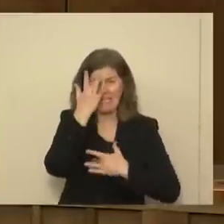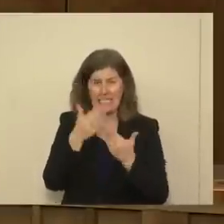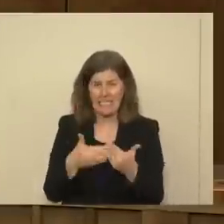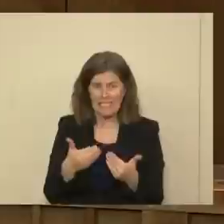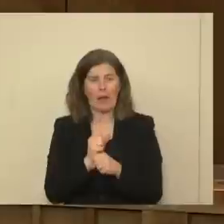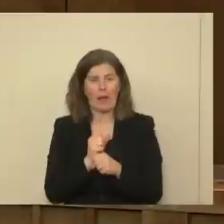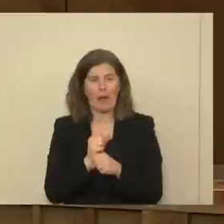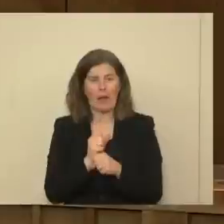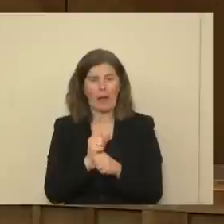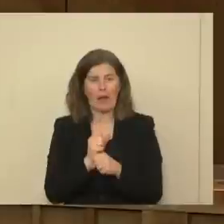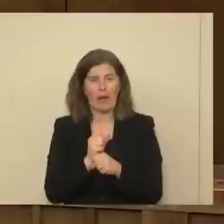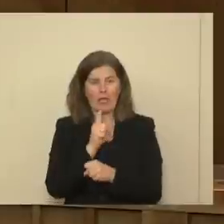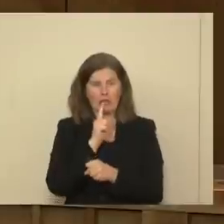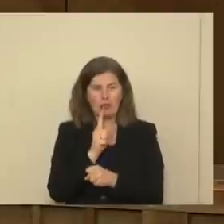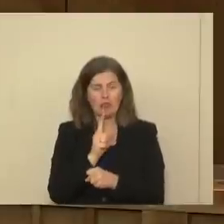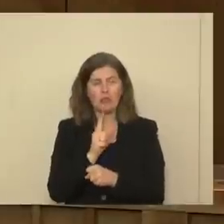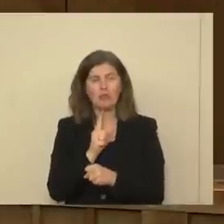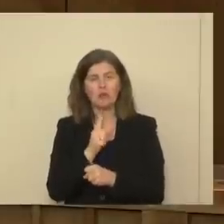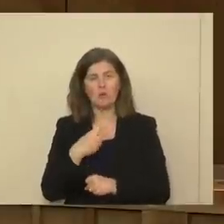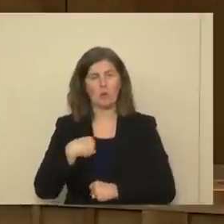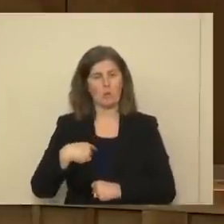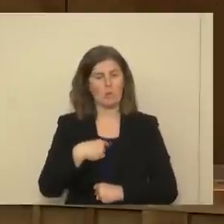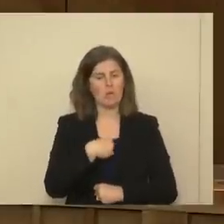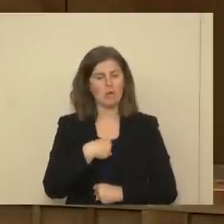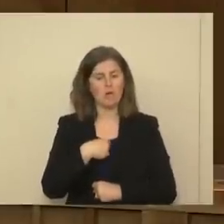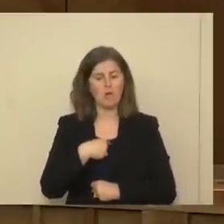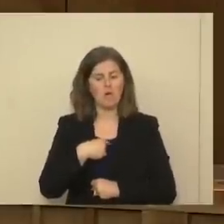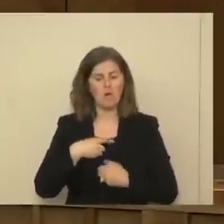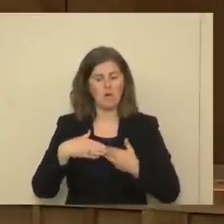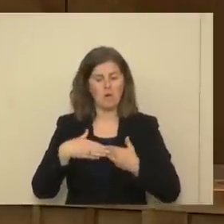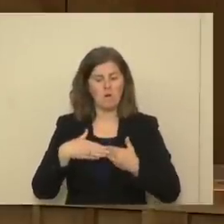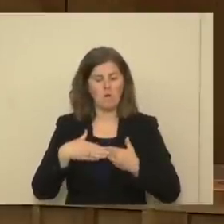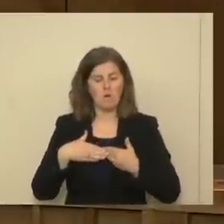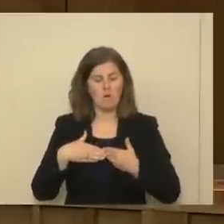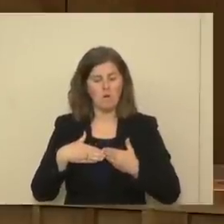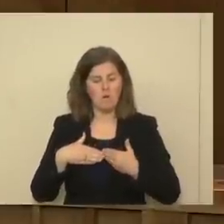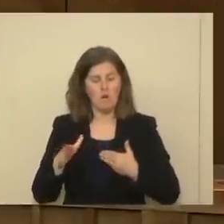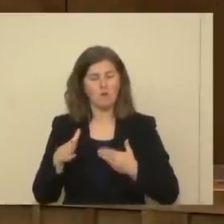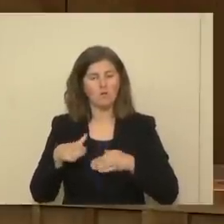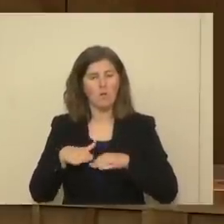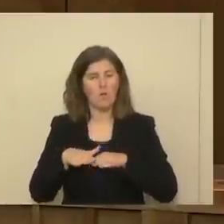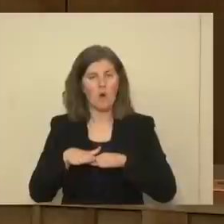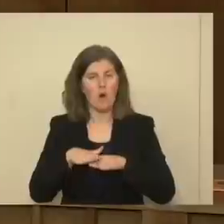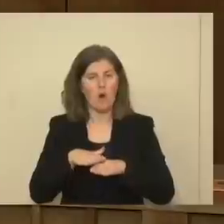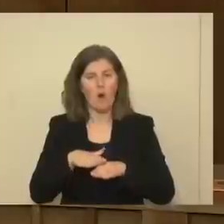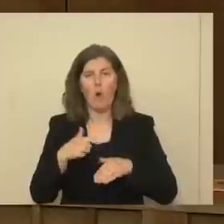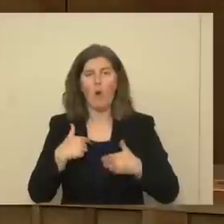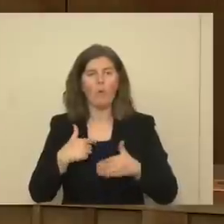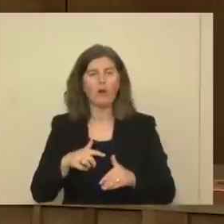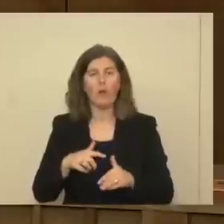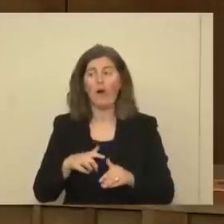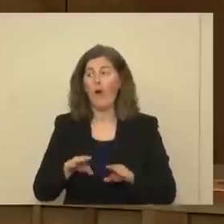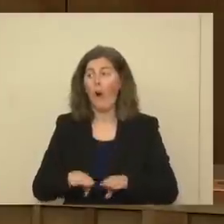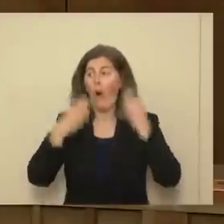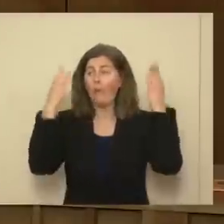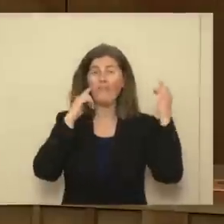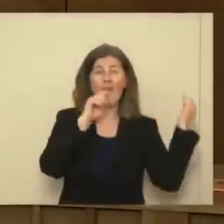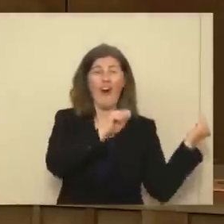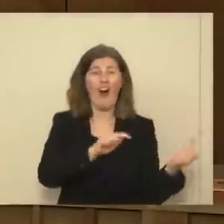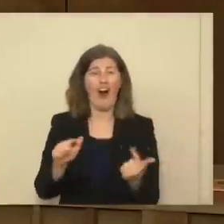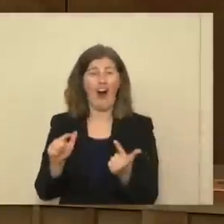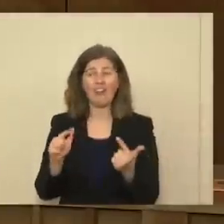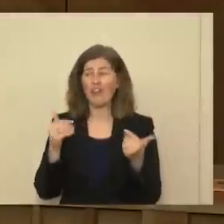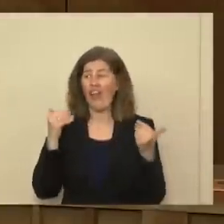sure that we are opening slowly and that we don't have an invitation for all facilities